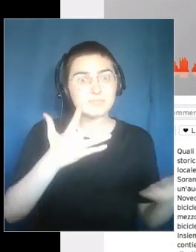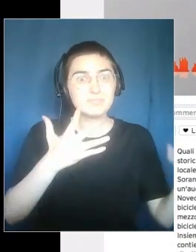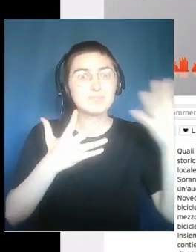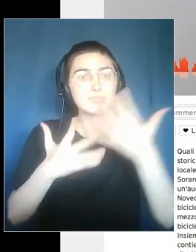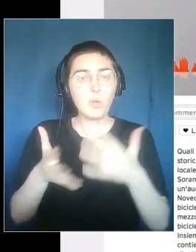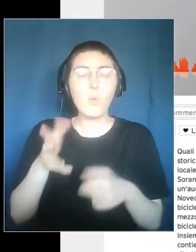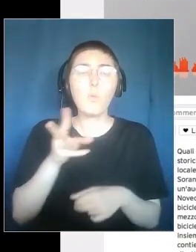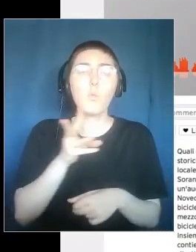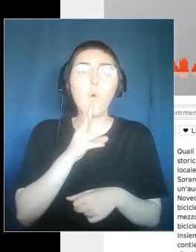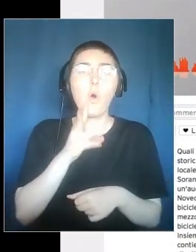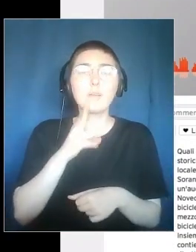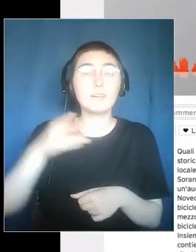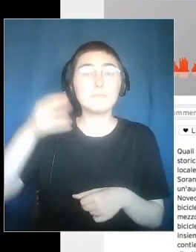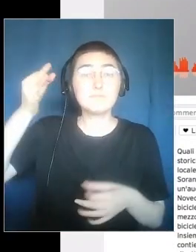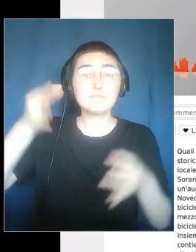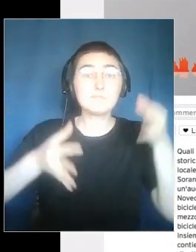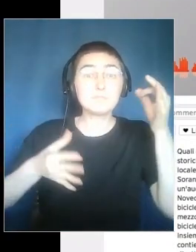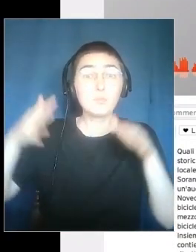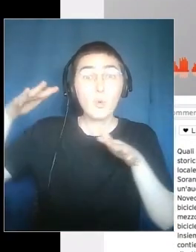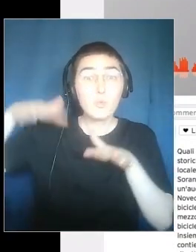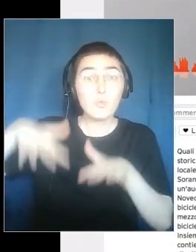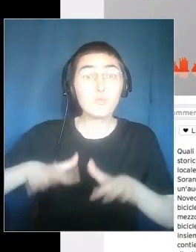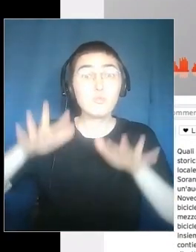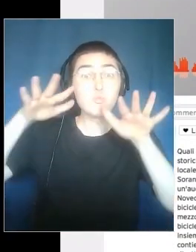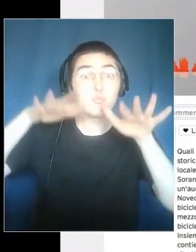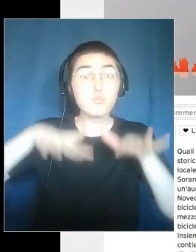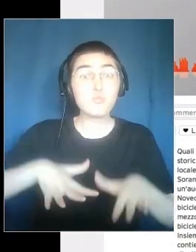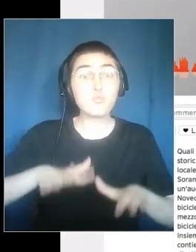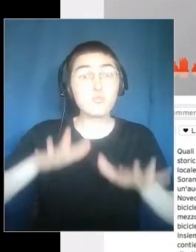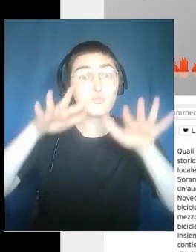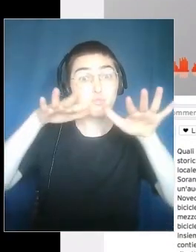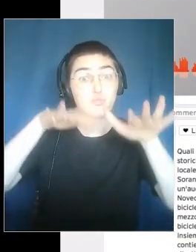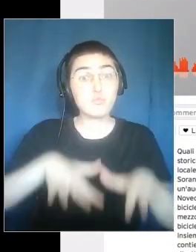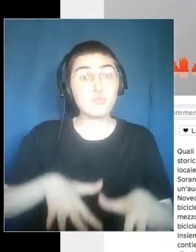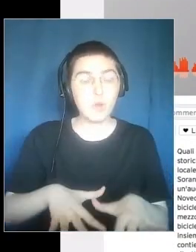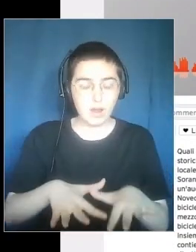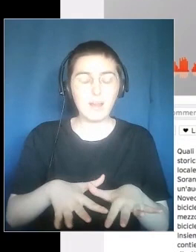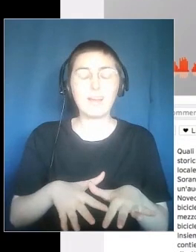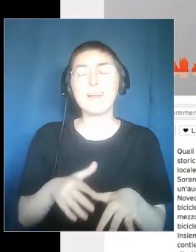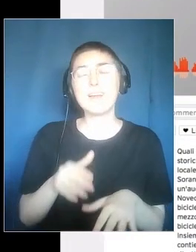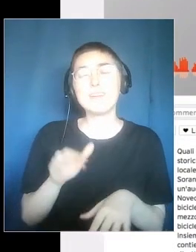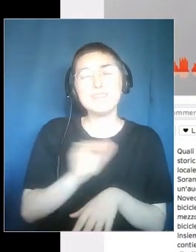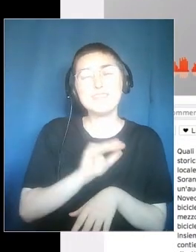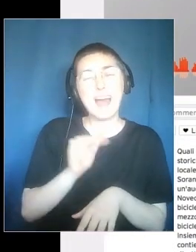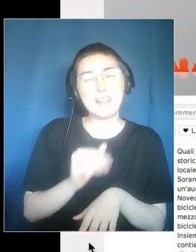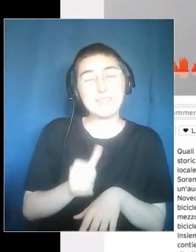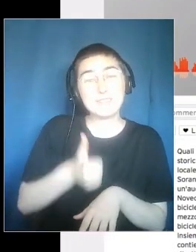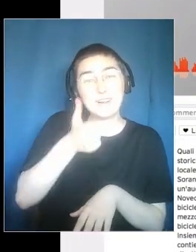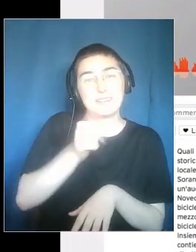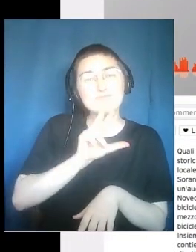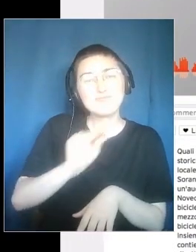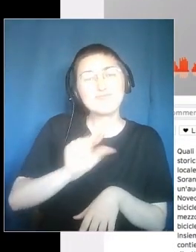we will take care of El